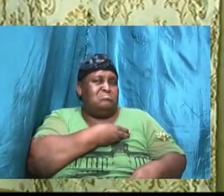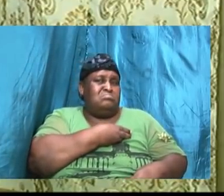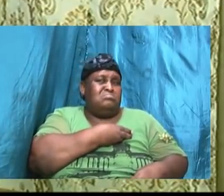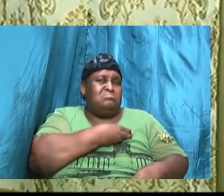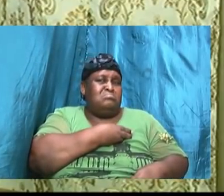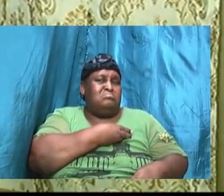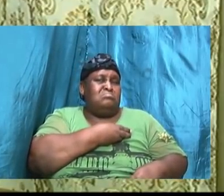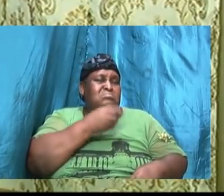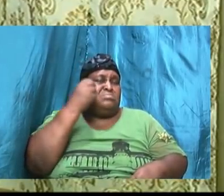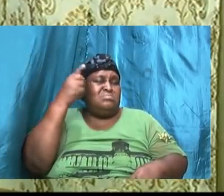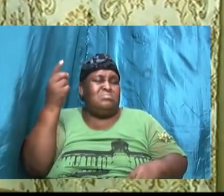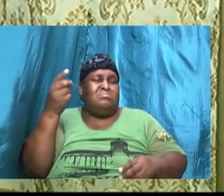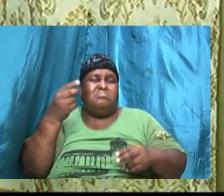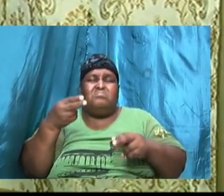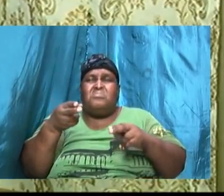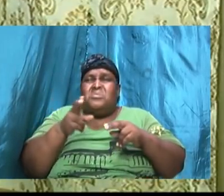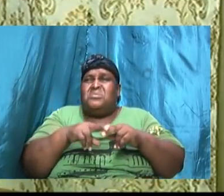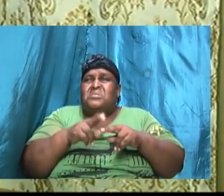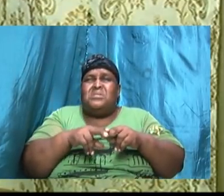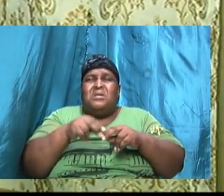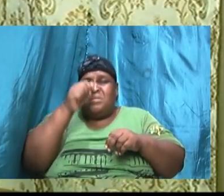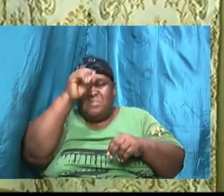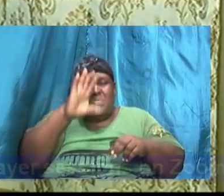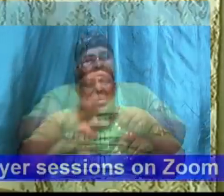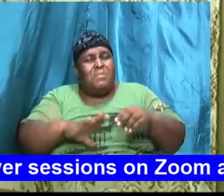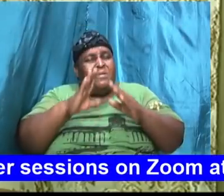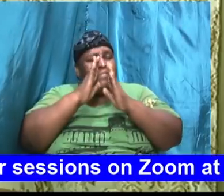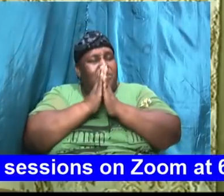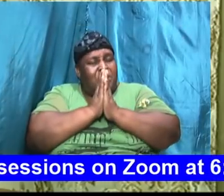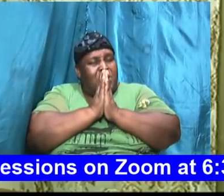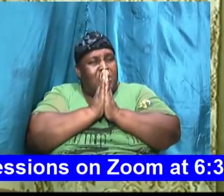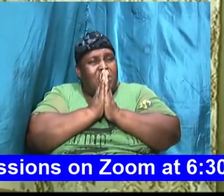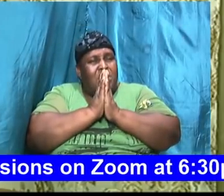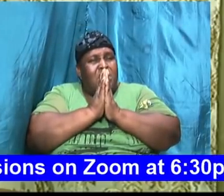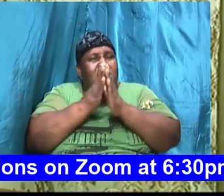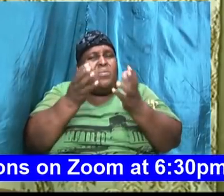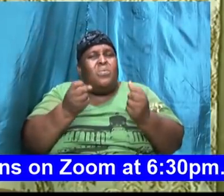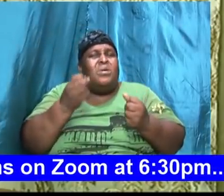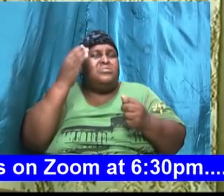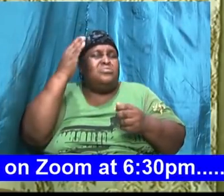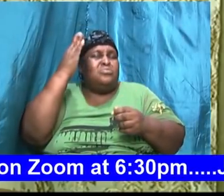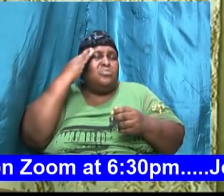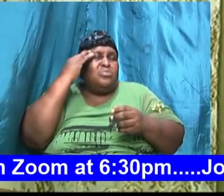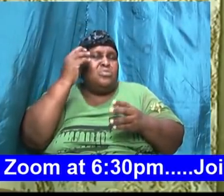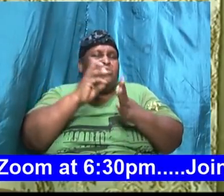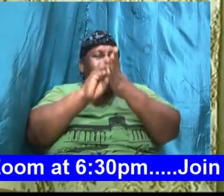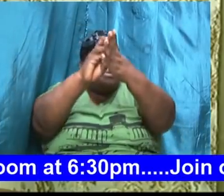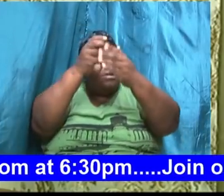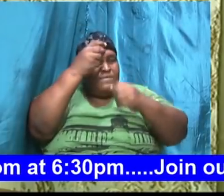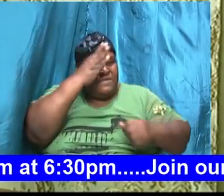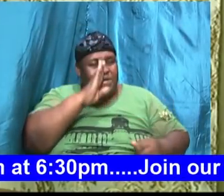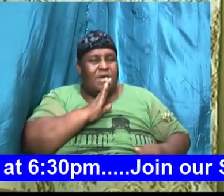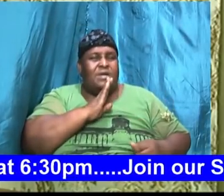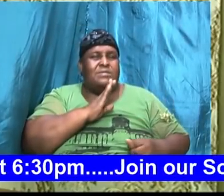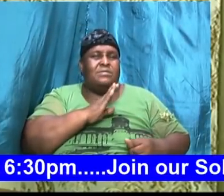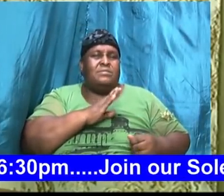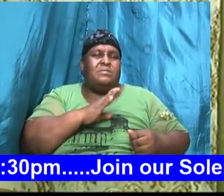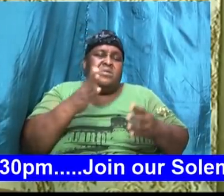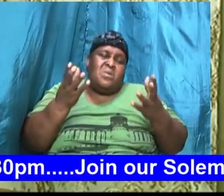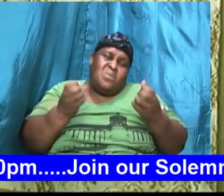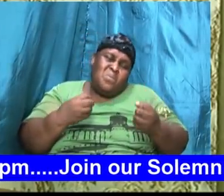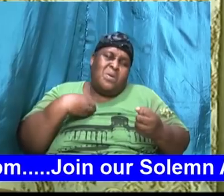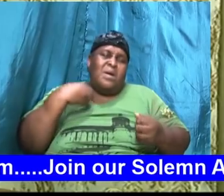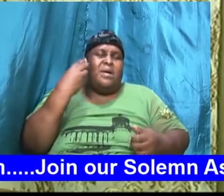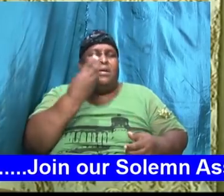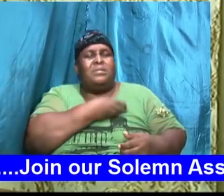prayer who was always intent to know God's will and I want us to find